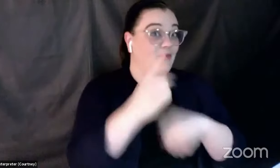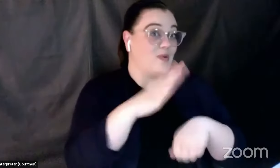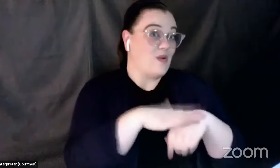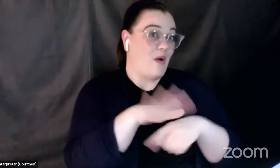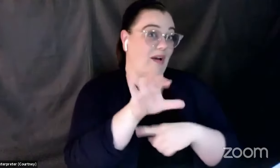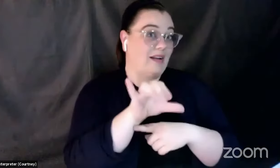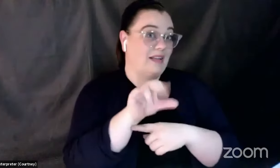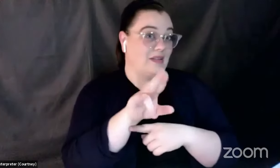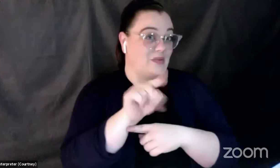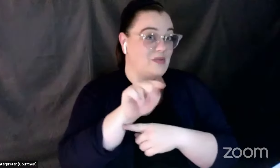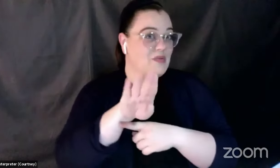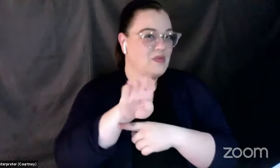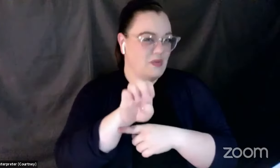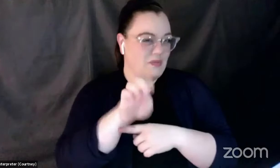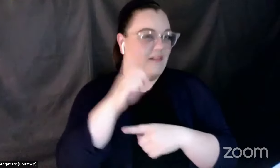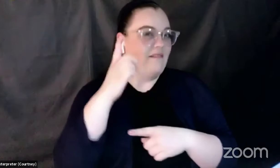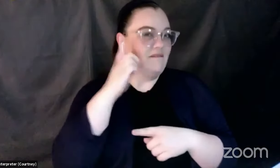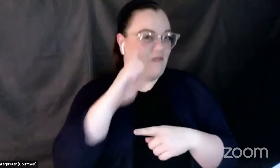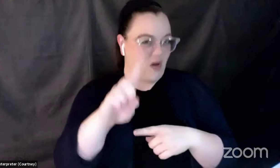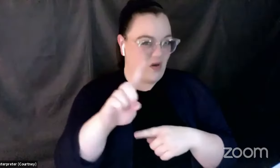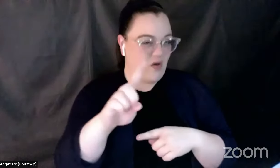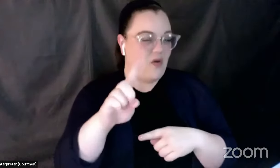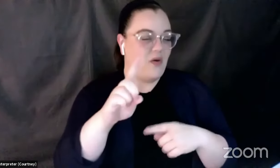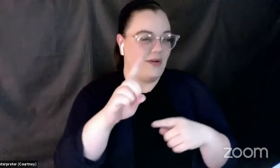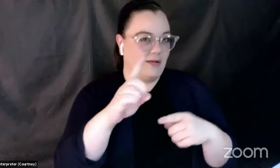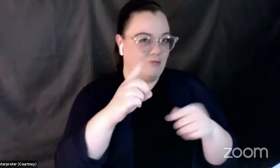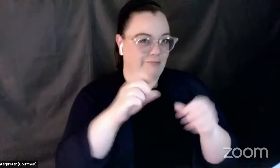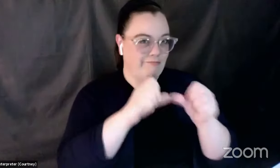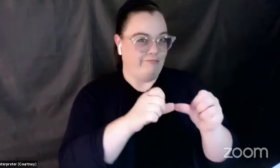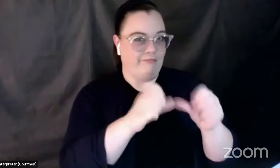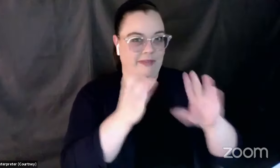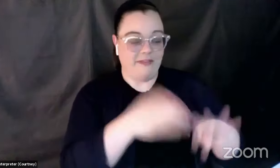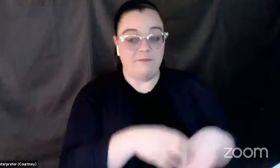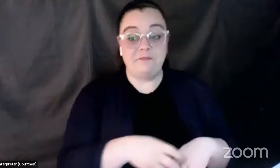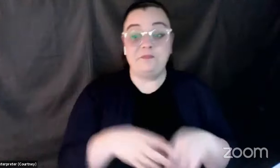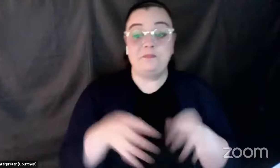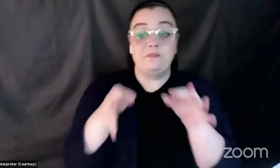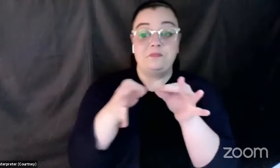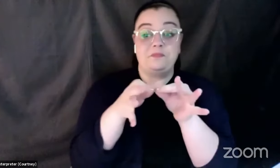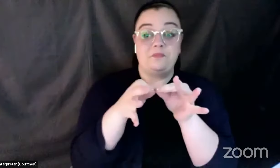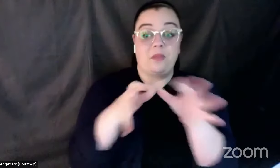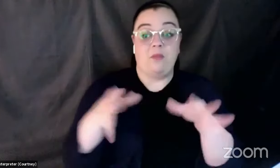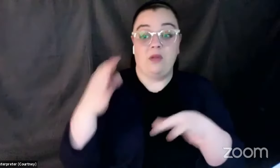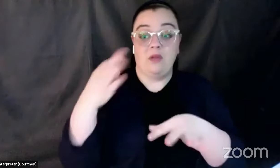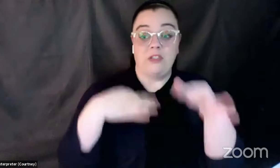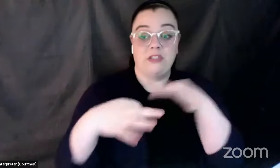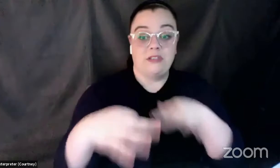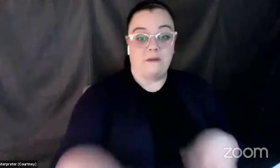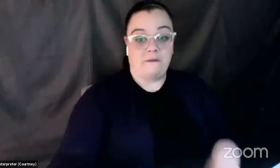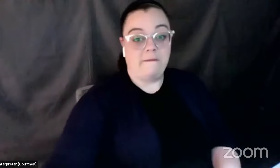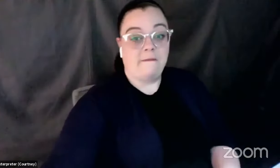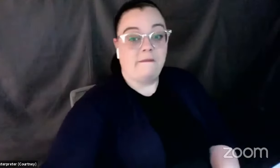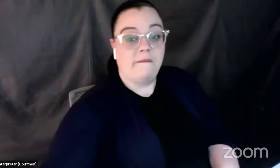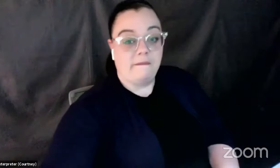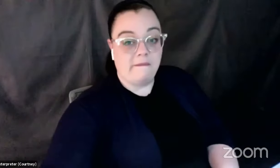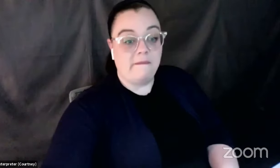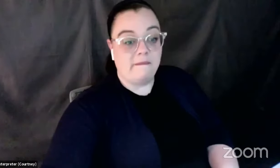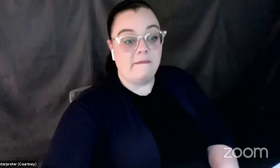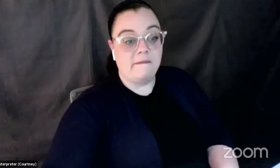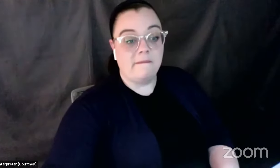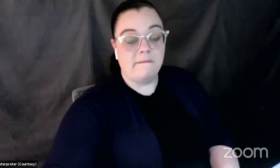seen along with our, our, uh, sign language interpreter. Once it, um, so David go ahead.